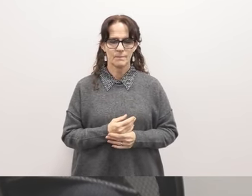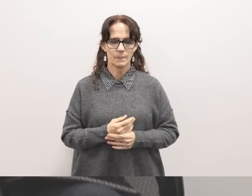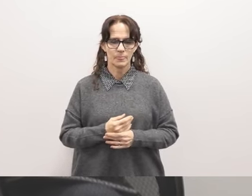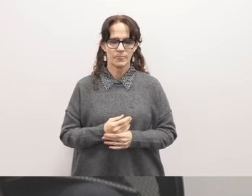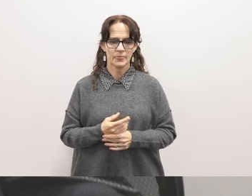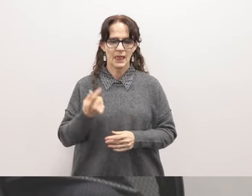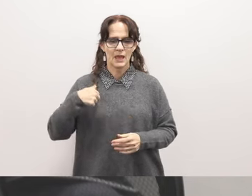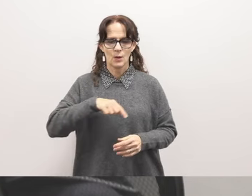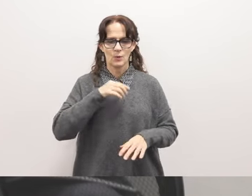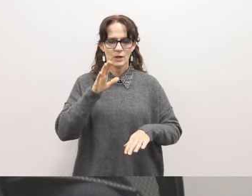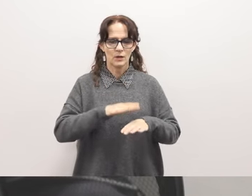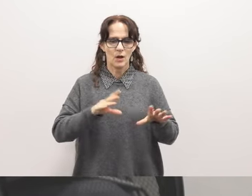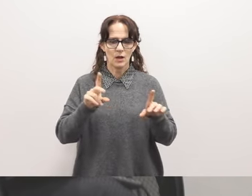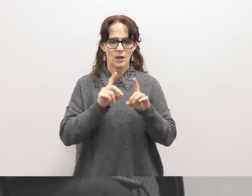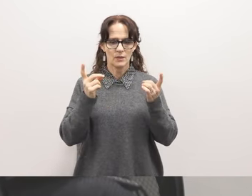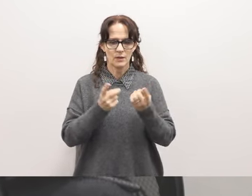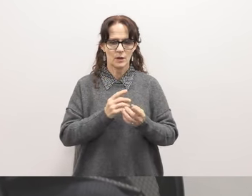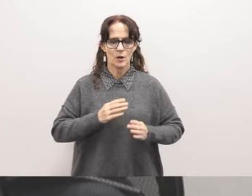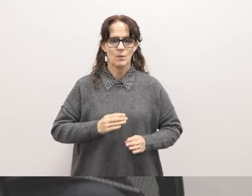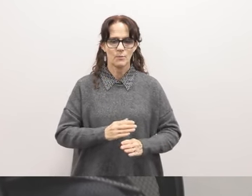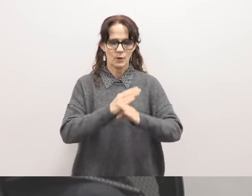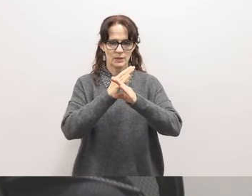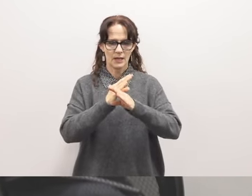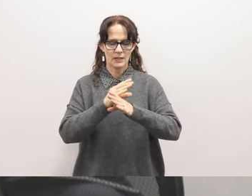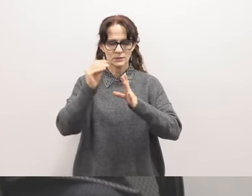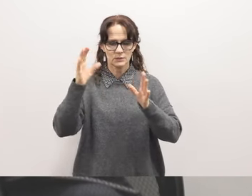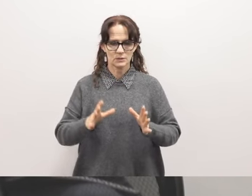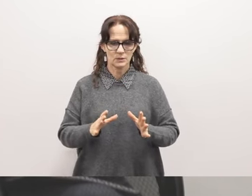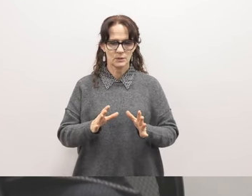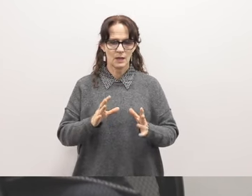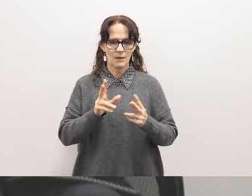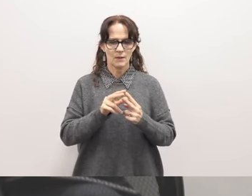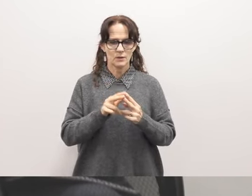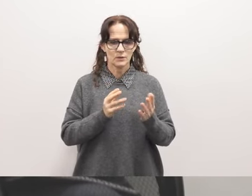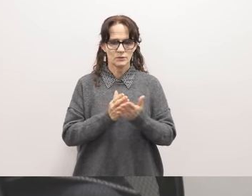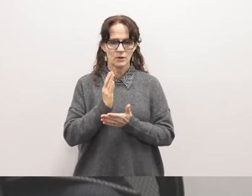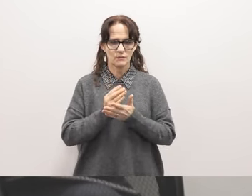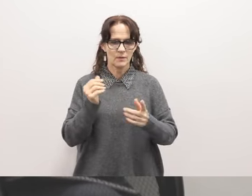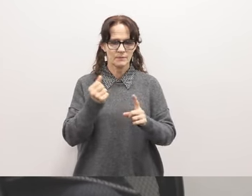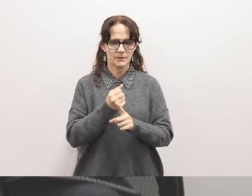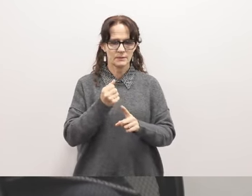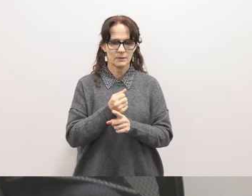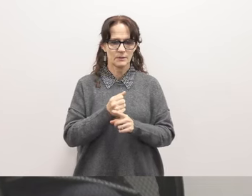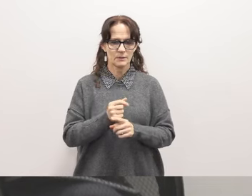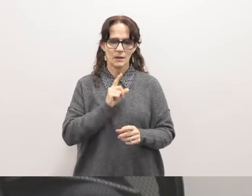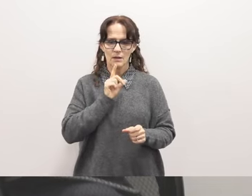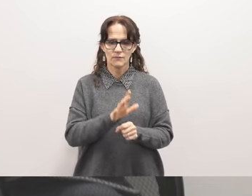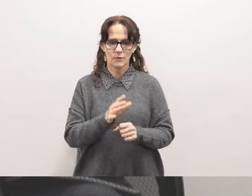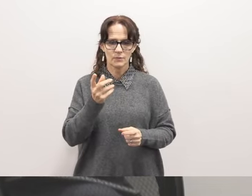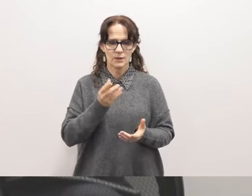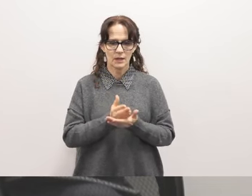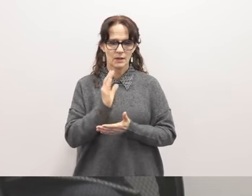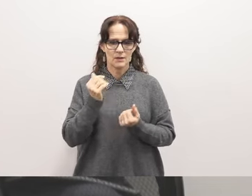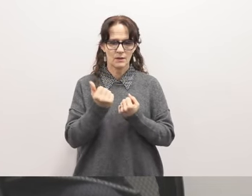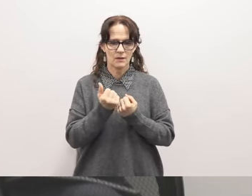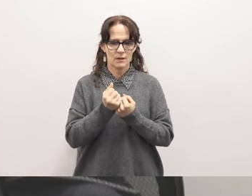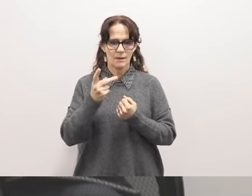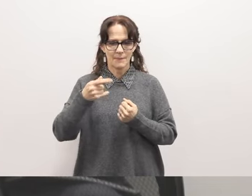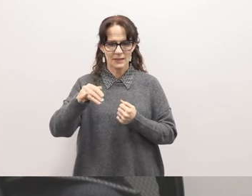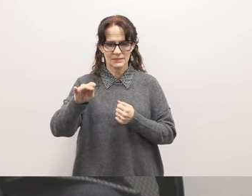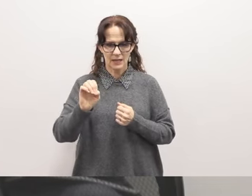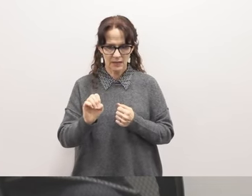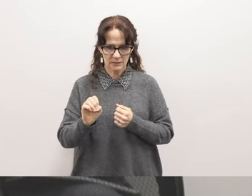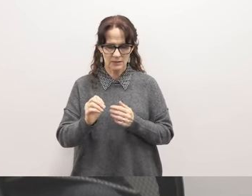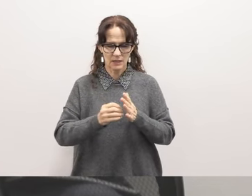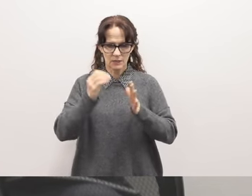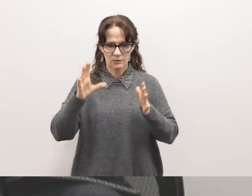We call on the district to protect the students and partner rights from these attacks and affirm their right to advocate Palestine. As a